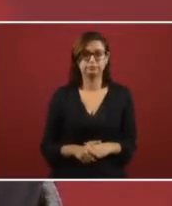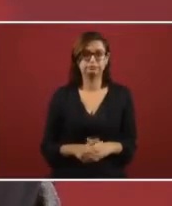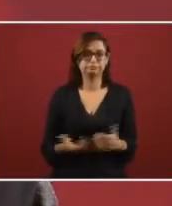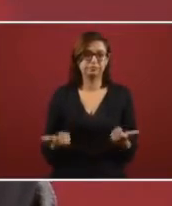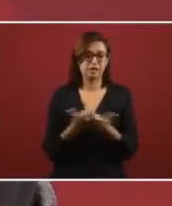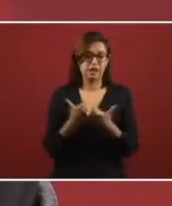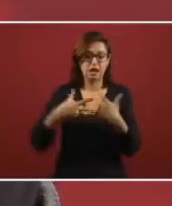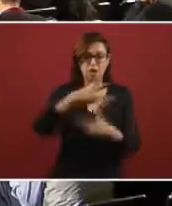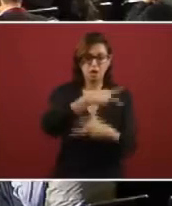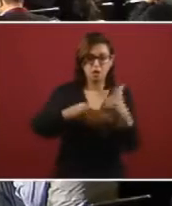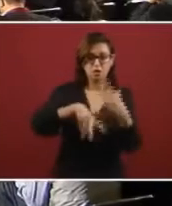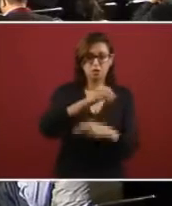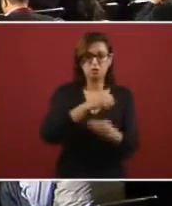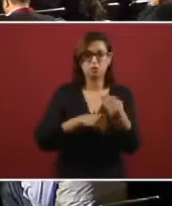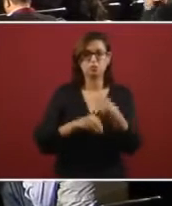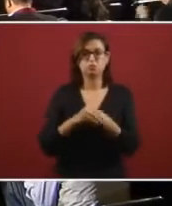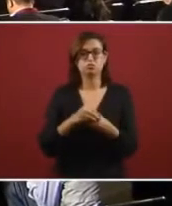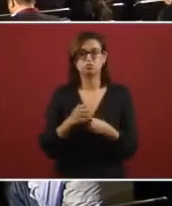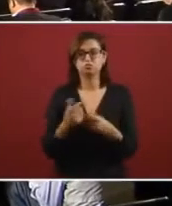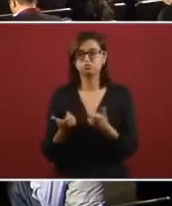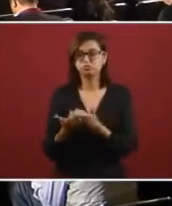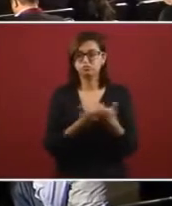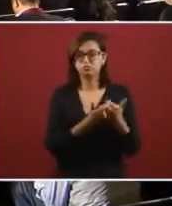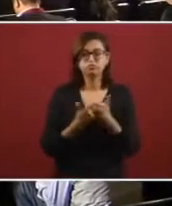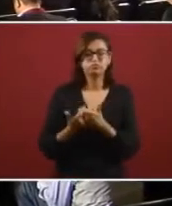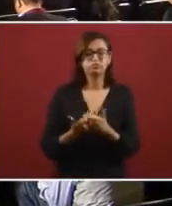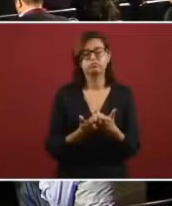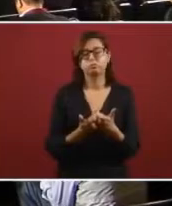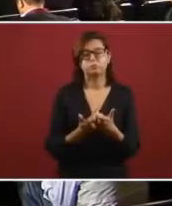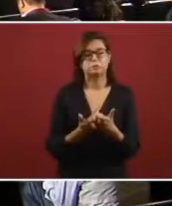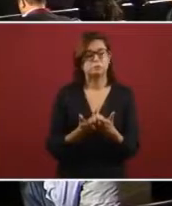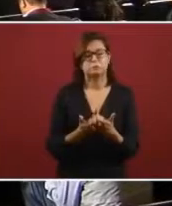economic economic economic and financial